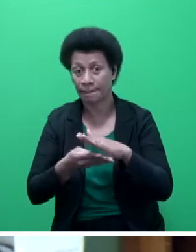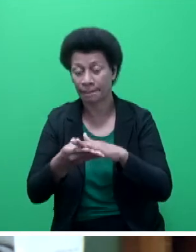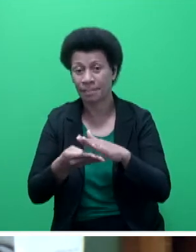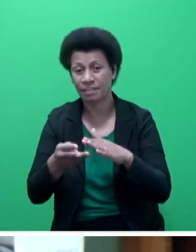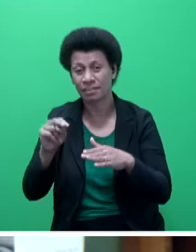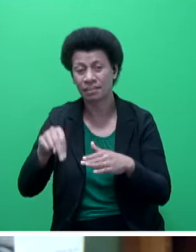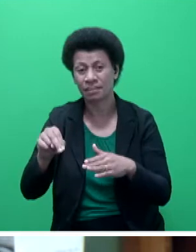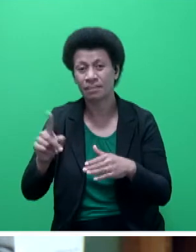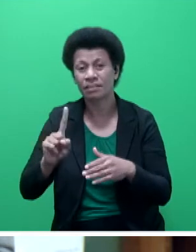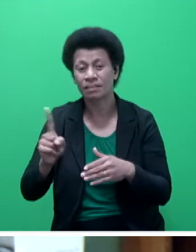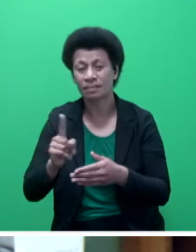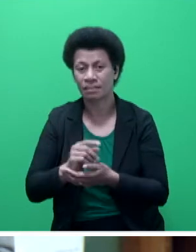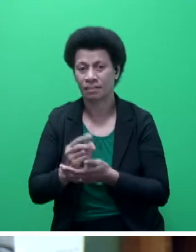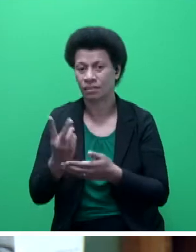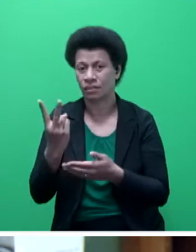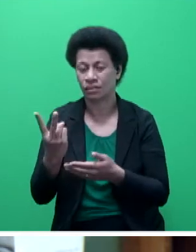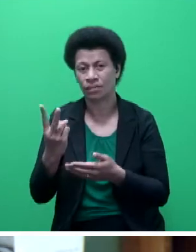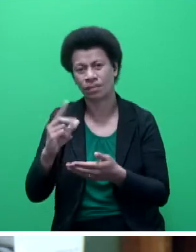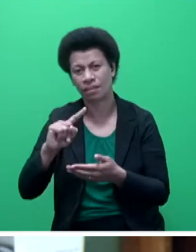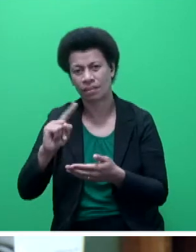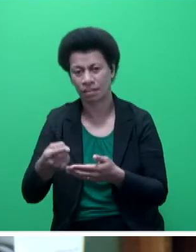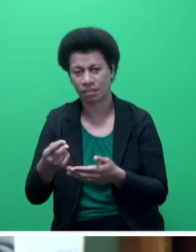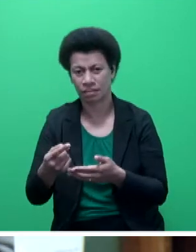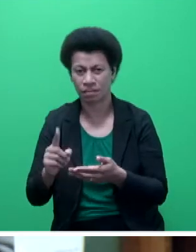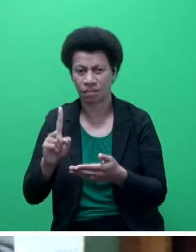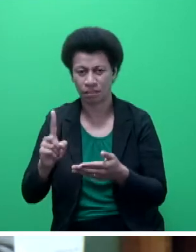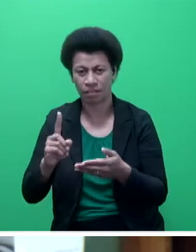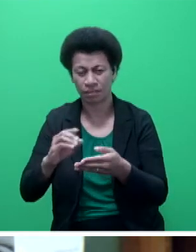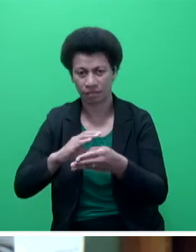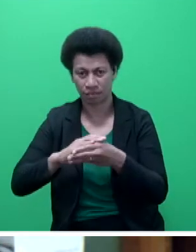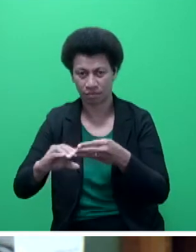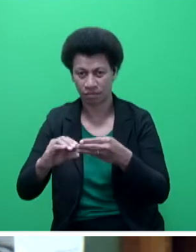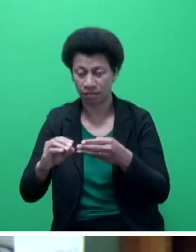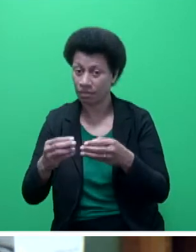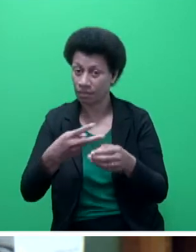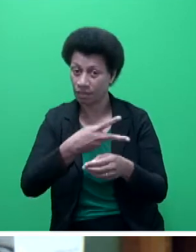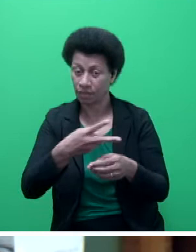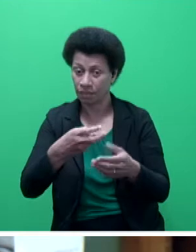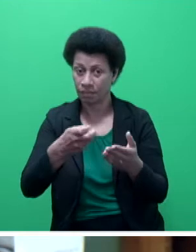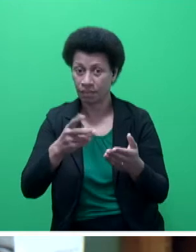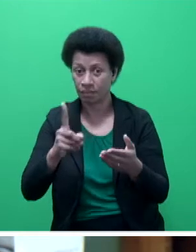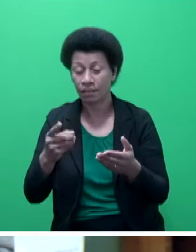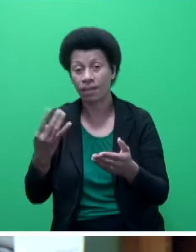line stood at $2,179.93 per adult equivalent per year, or $41